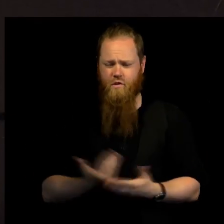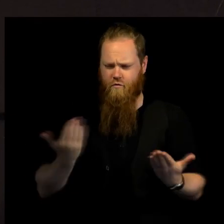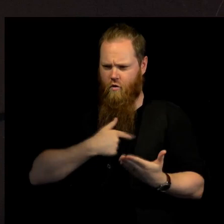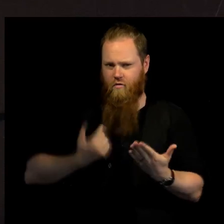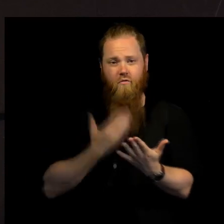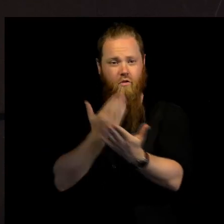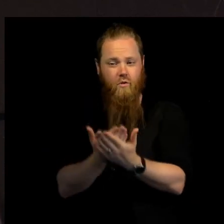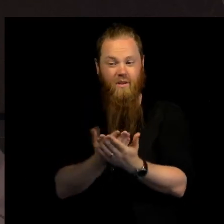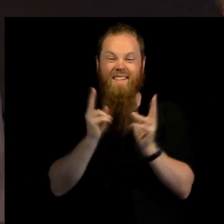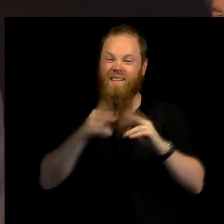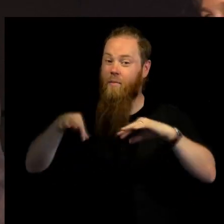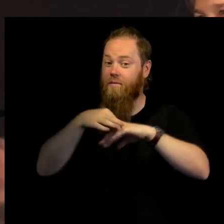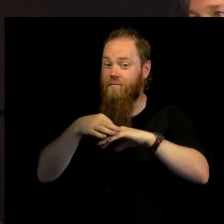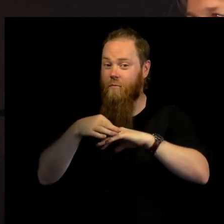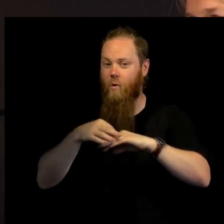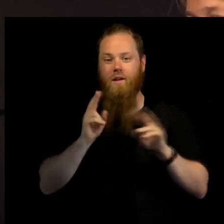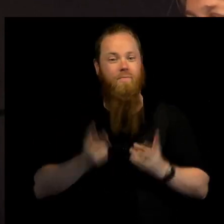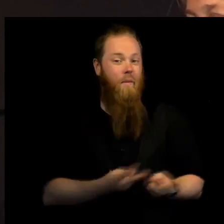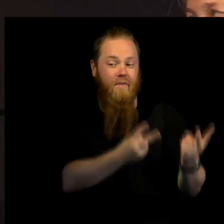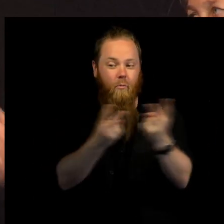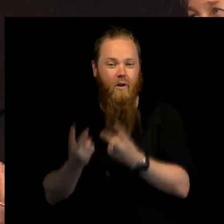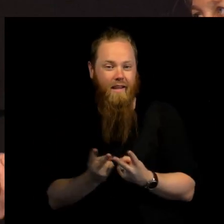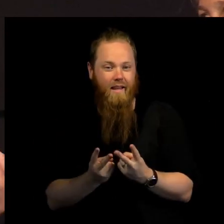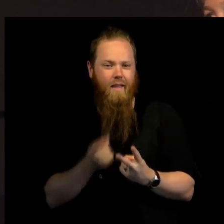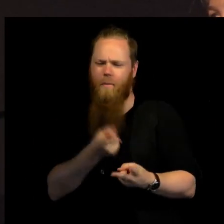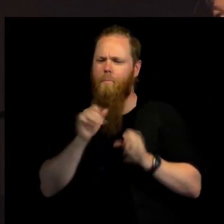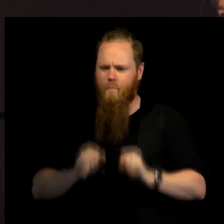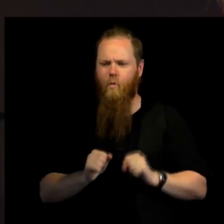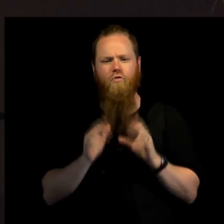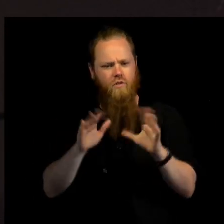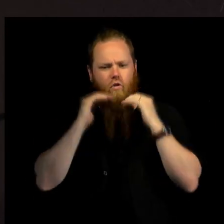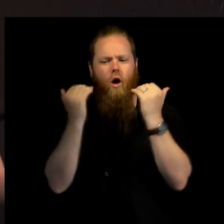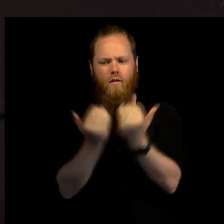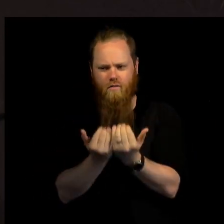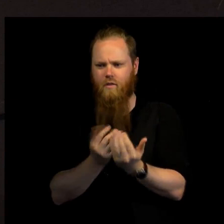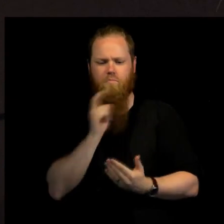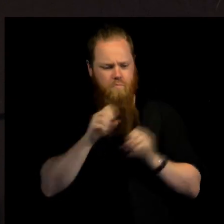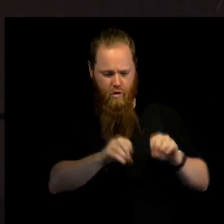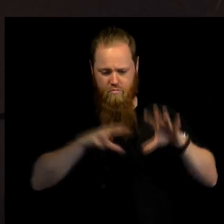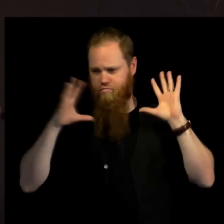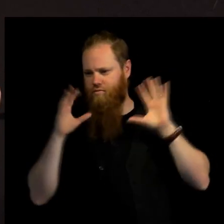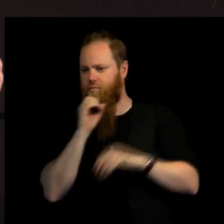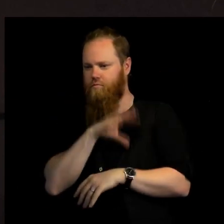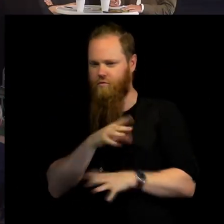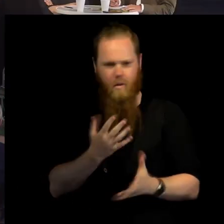like a marriage, like democracy, as we see as well, it needs to be nurtured. Multilateralism cannot be taken for granted. And we also have to understand